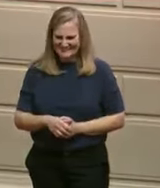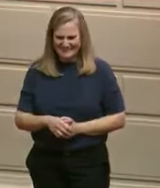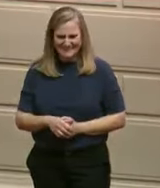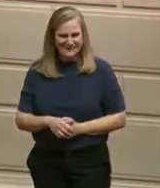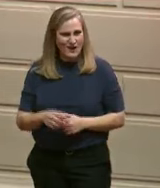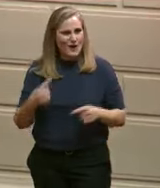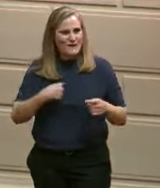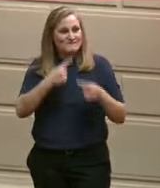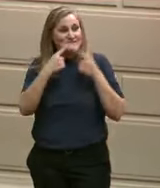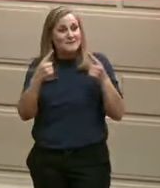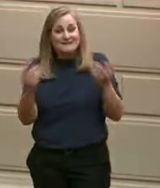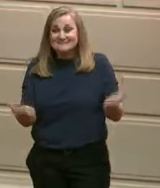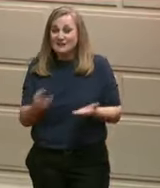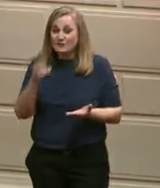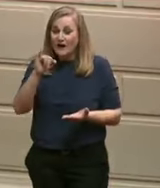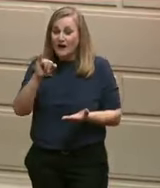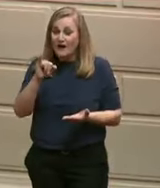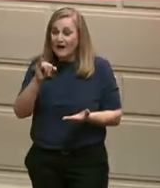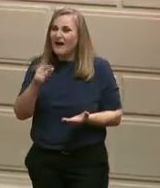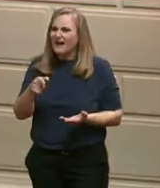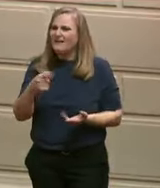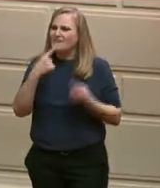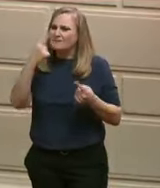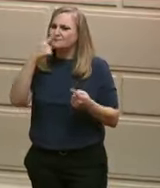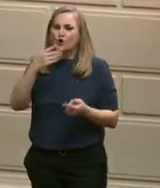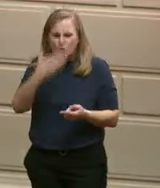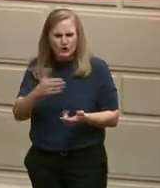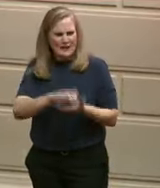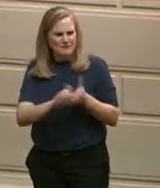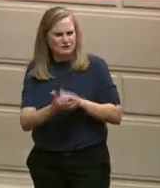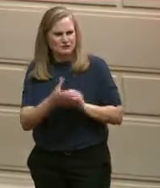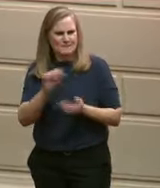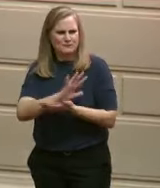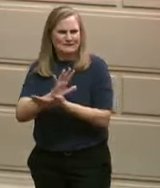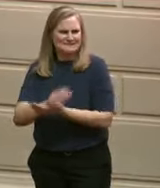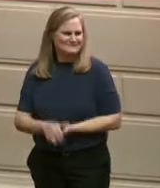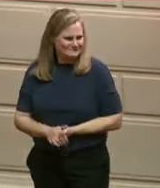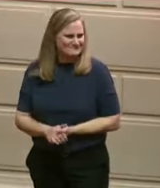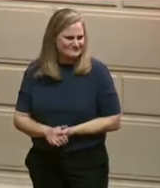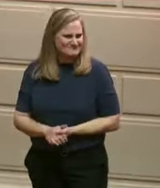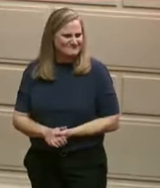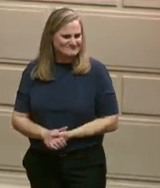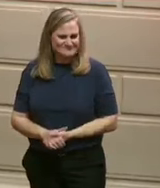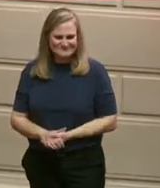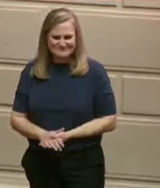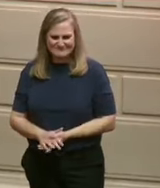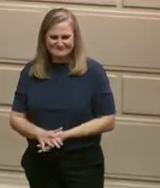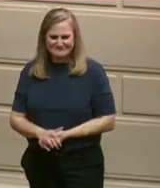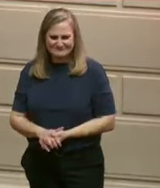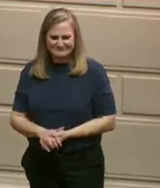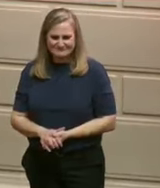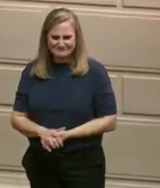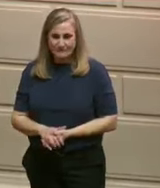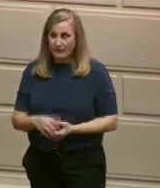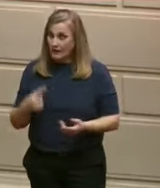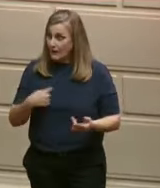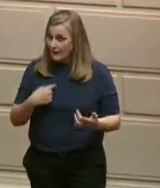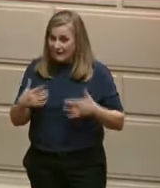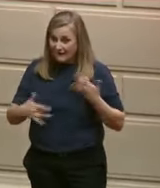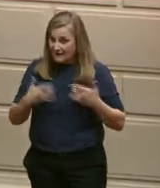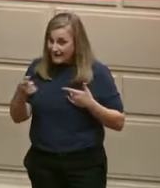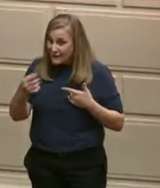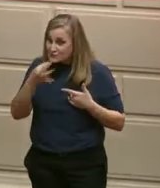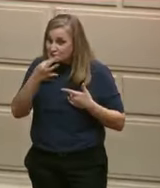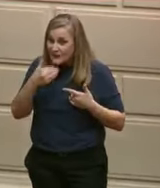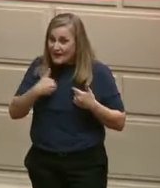Gilded Age. And we're not stopping there. I'm excited about another new movie that's going to be filmed in Rhode Island this year.